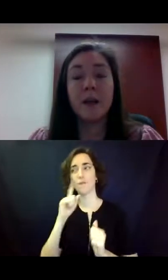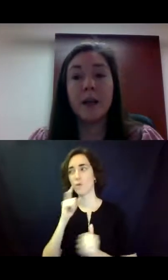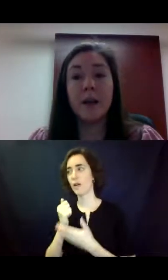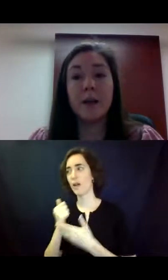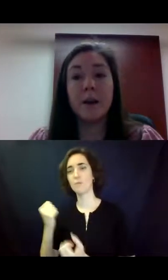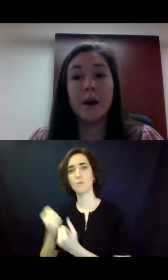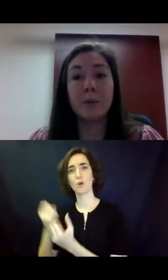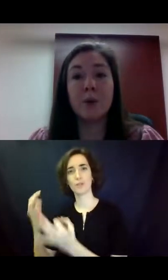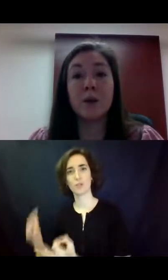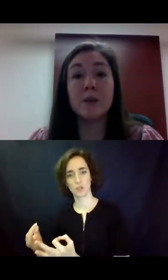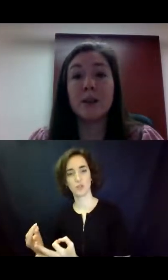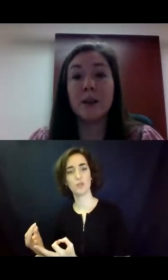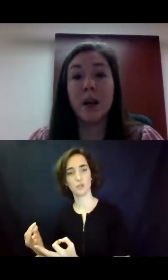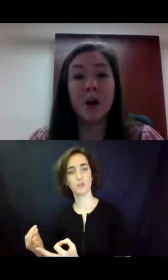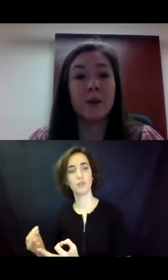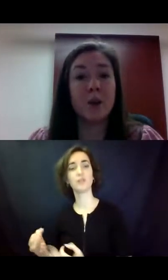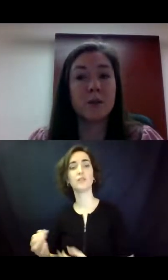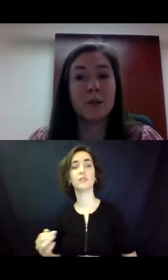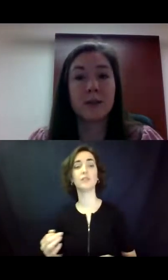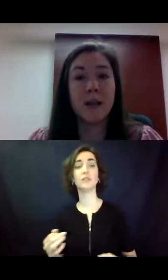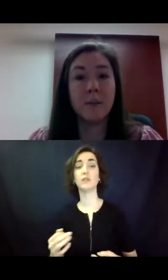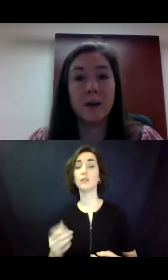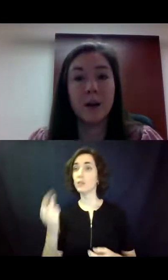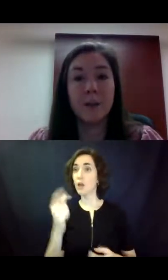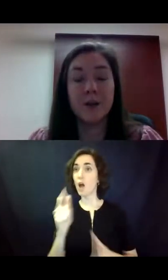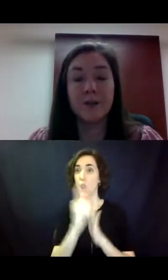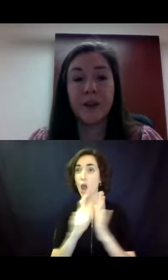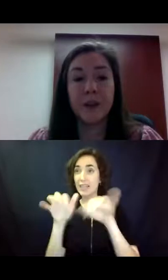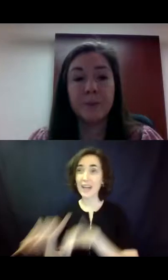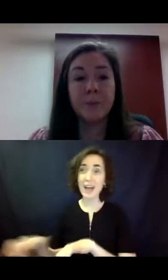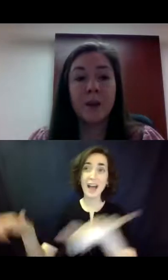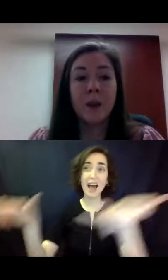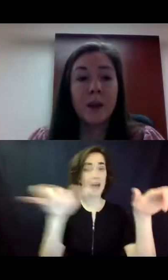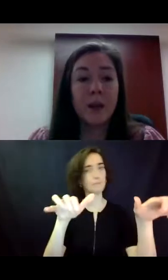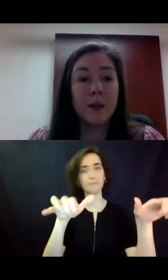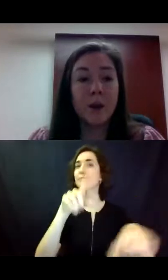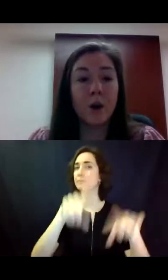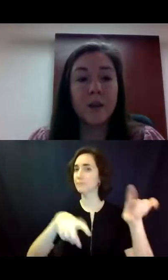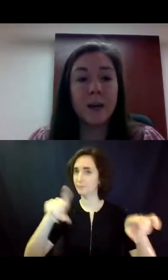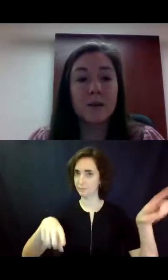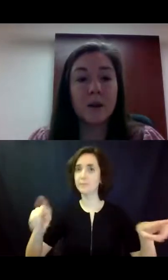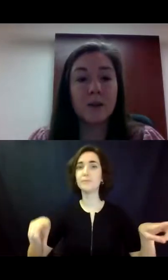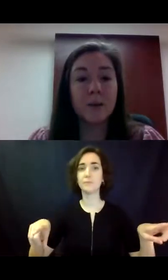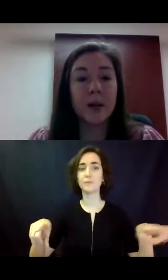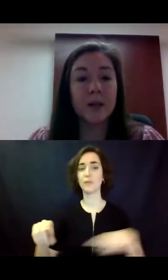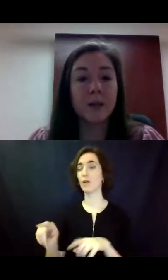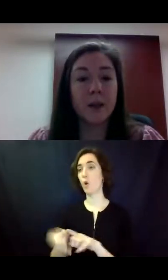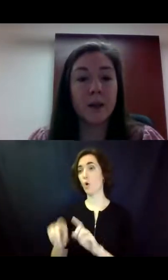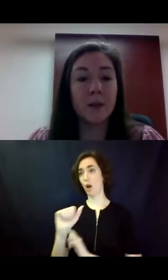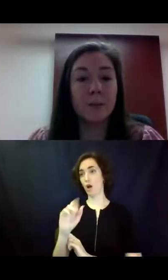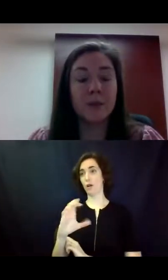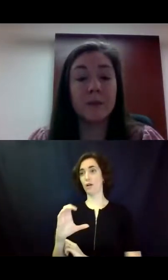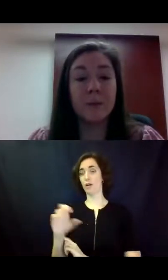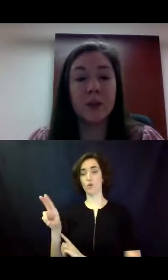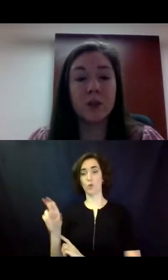and, um, you will see that not all the laws are the same. Um, they do vary. And the ARC-US also has,